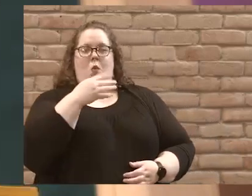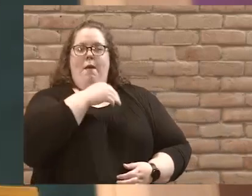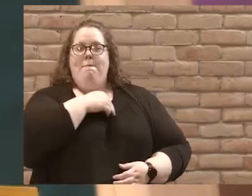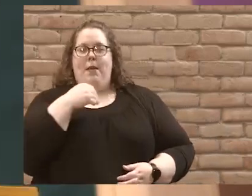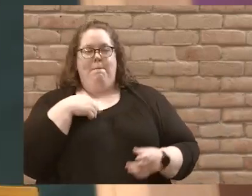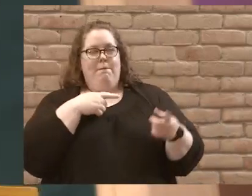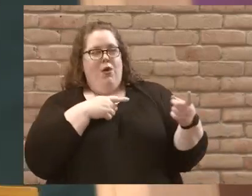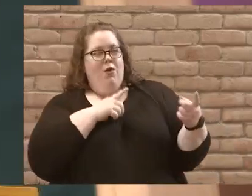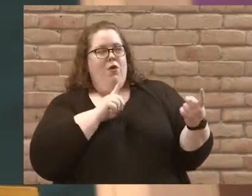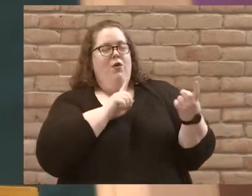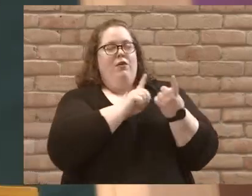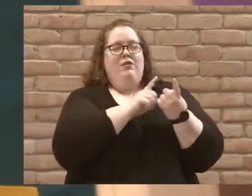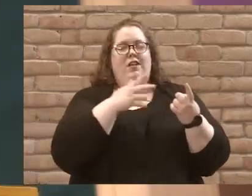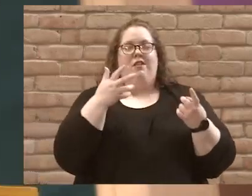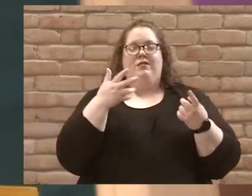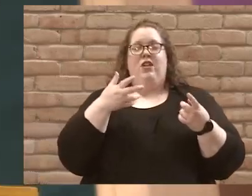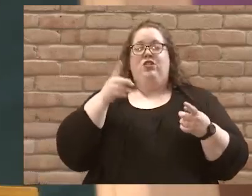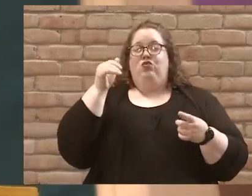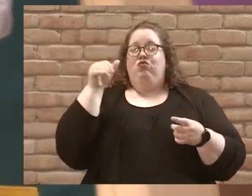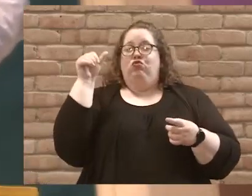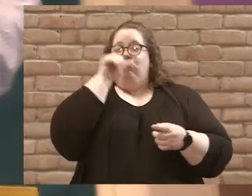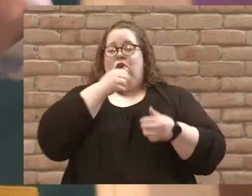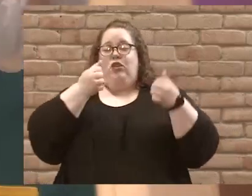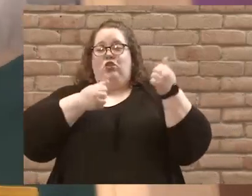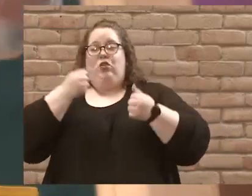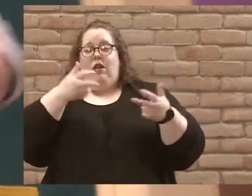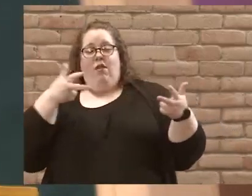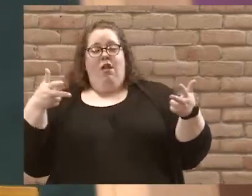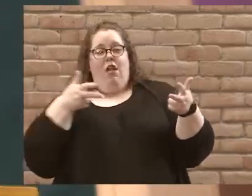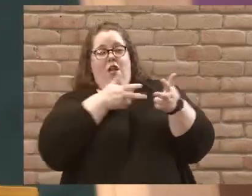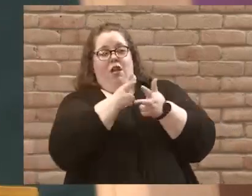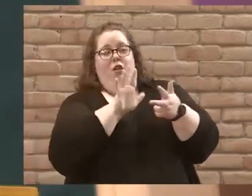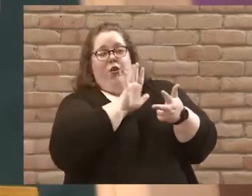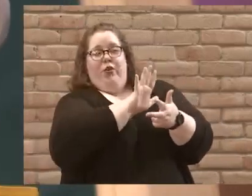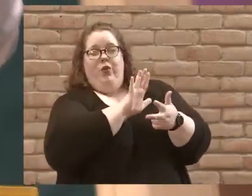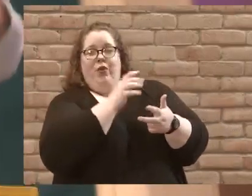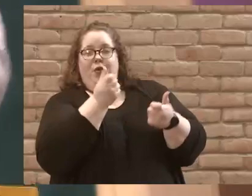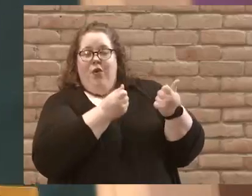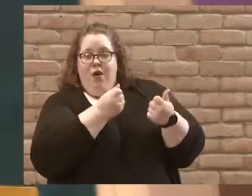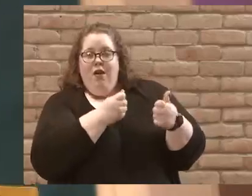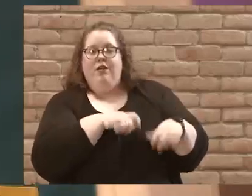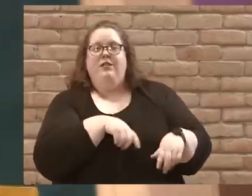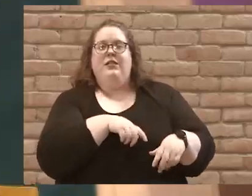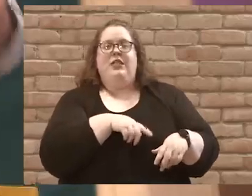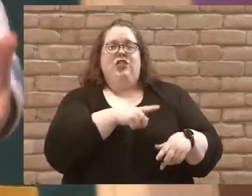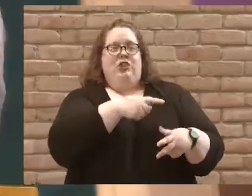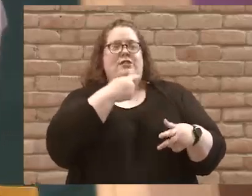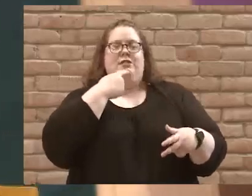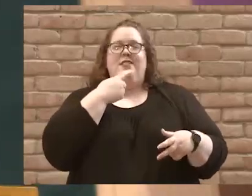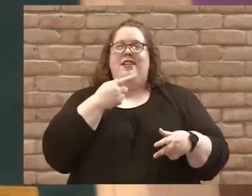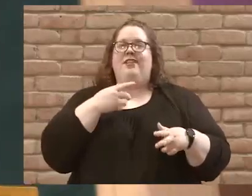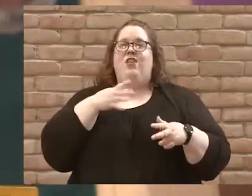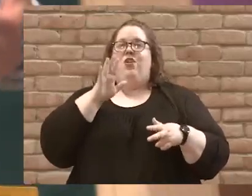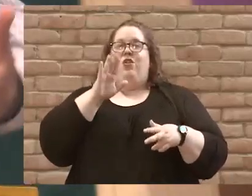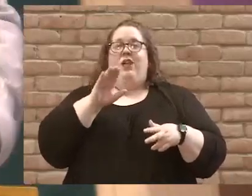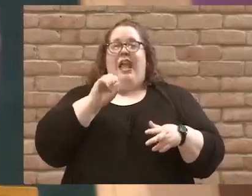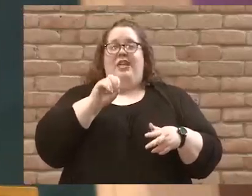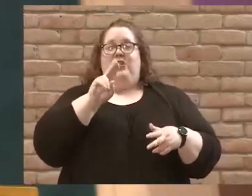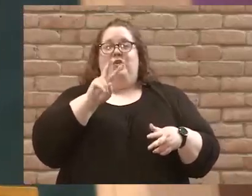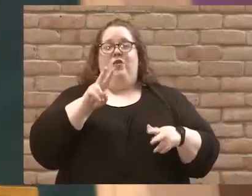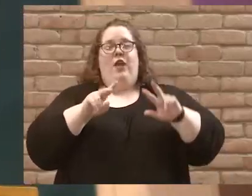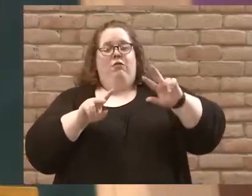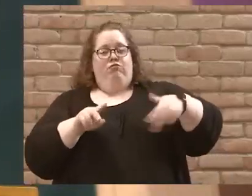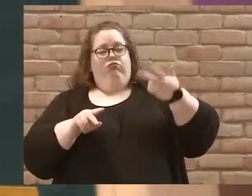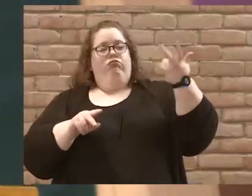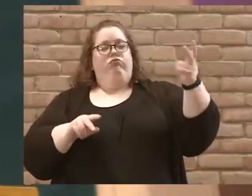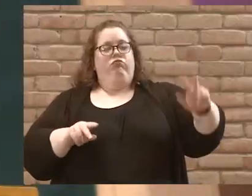summer was broadsided by a drunk driver. And she was saying how as she was rolling in her SUV, yes, she was rolling in her